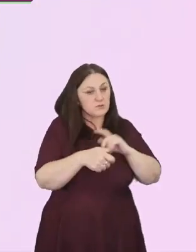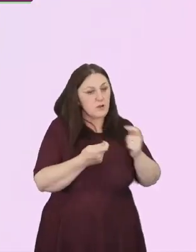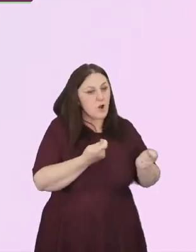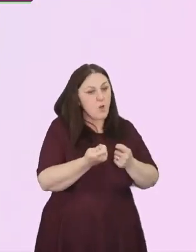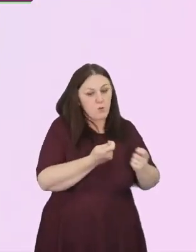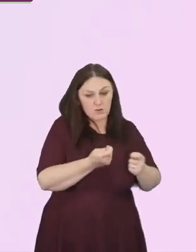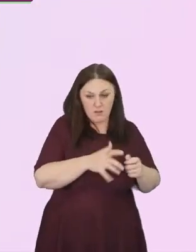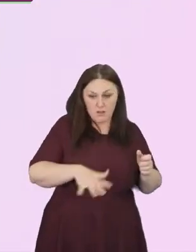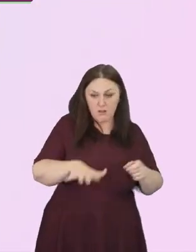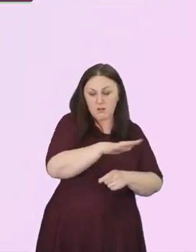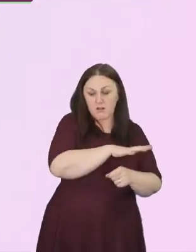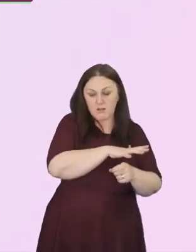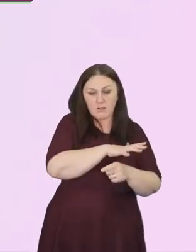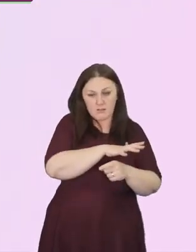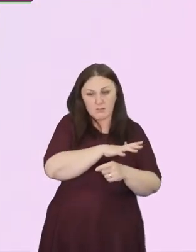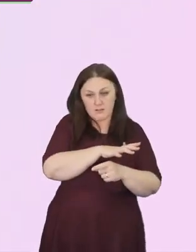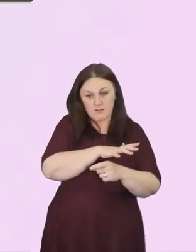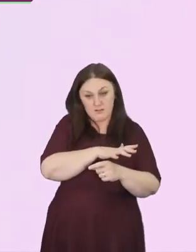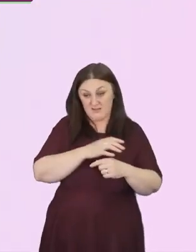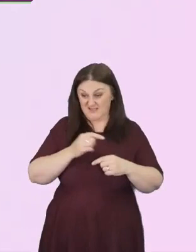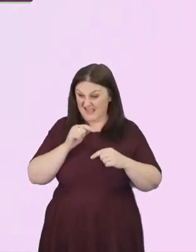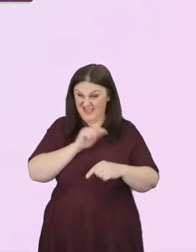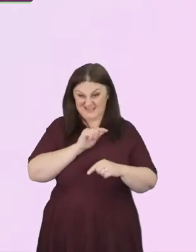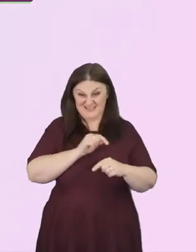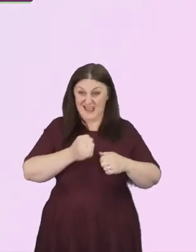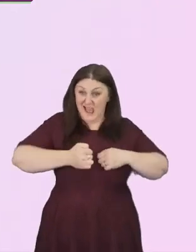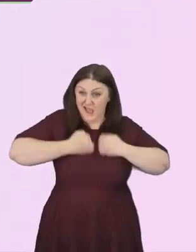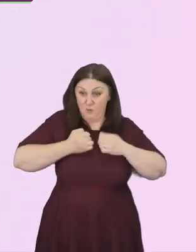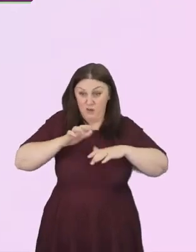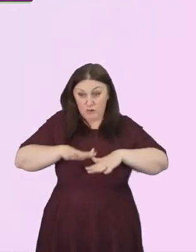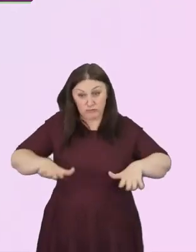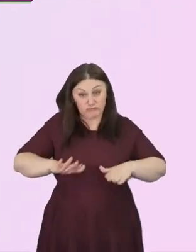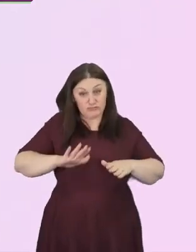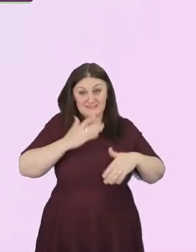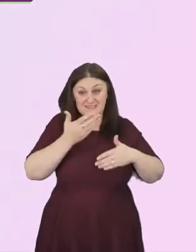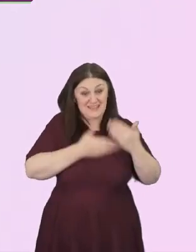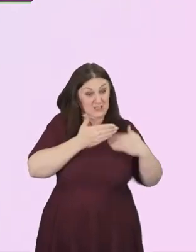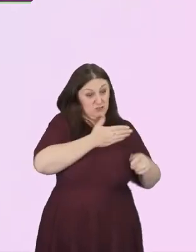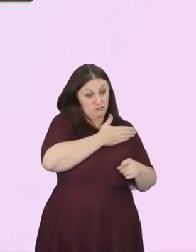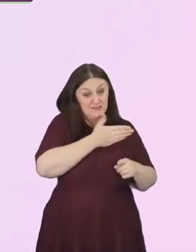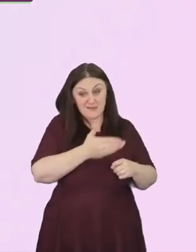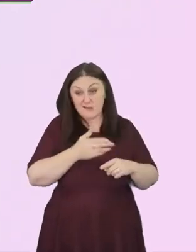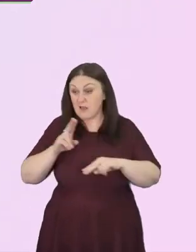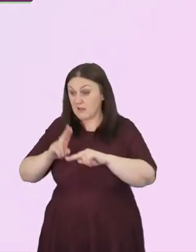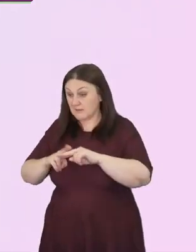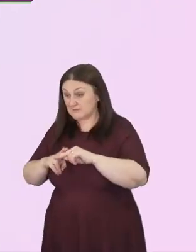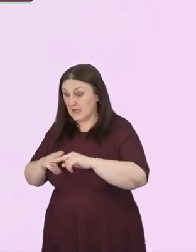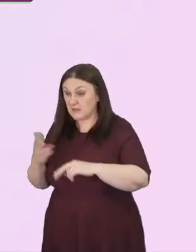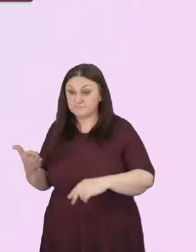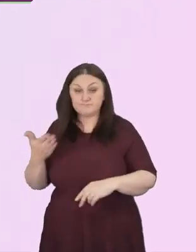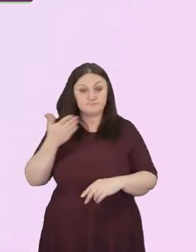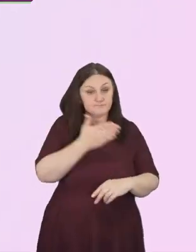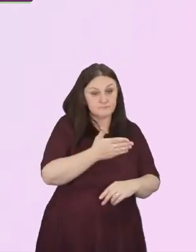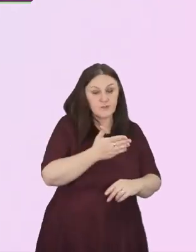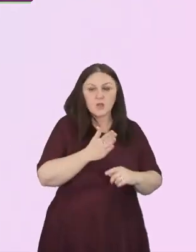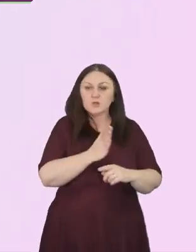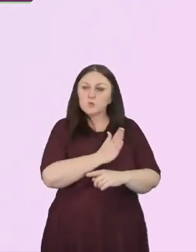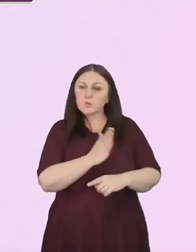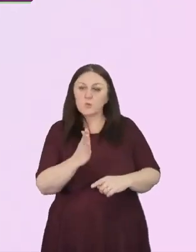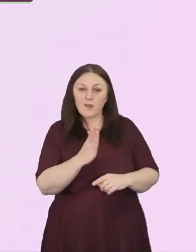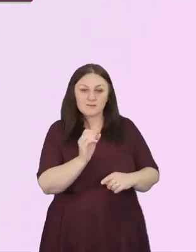And it took my dad to West Africa. It took my great-niece's family from India